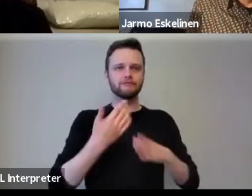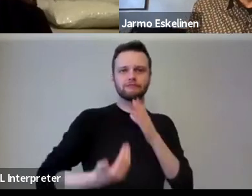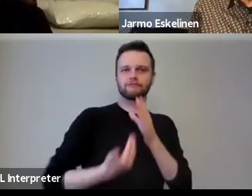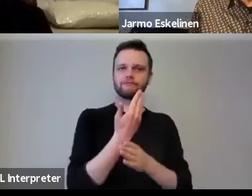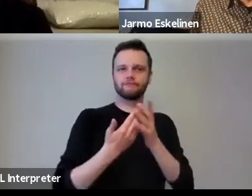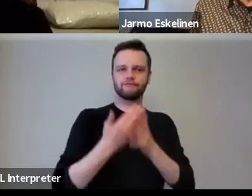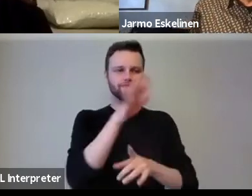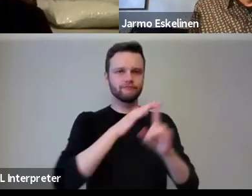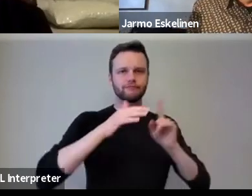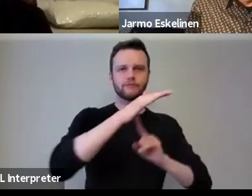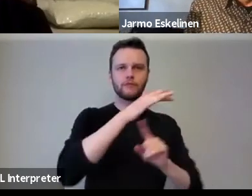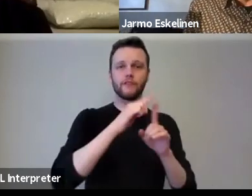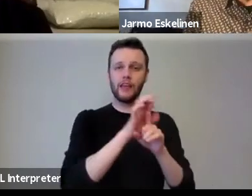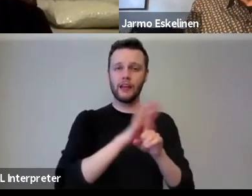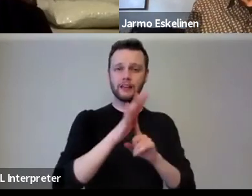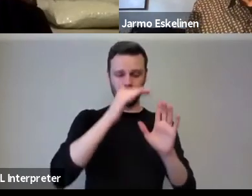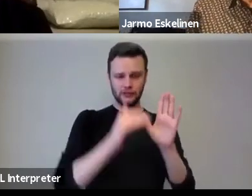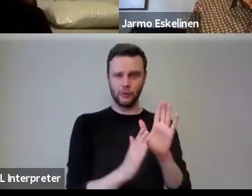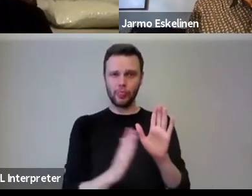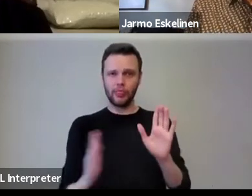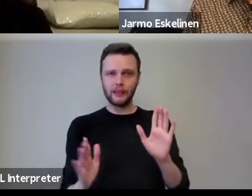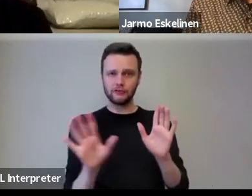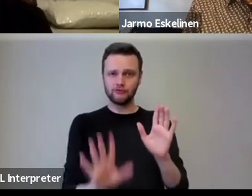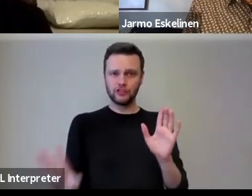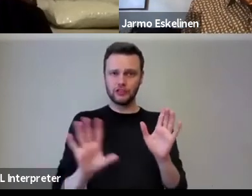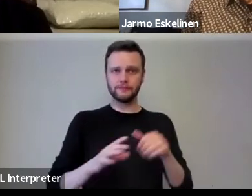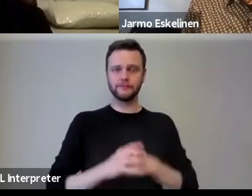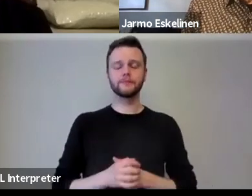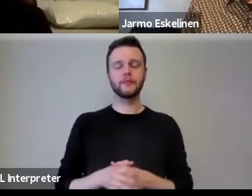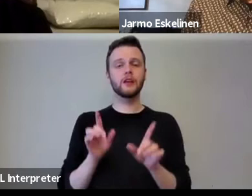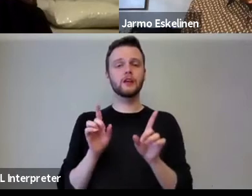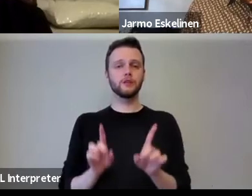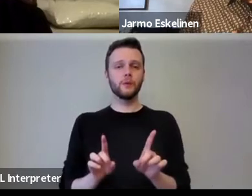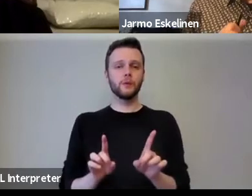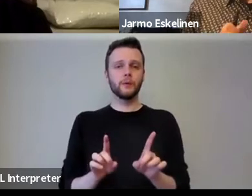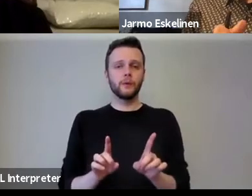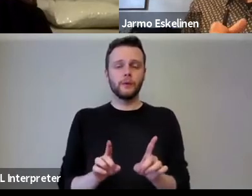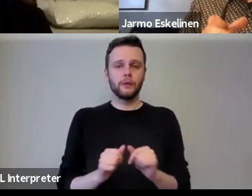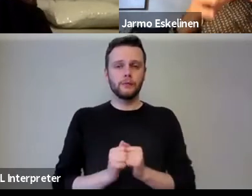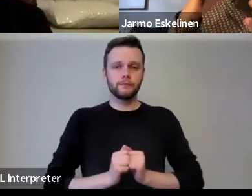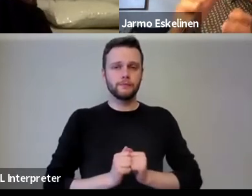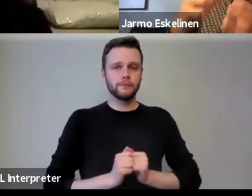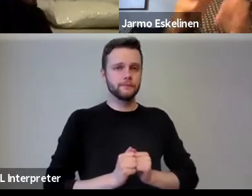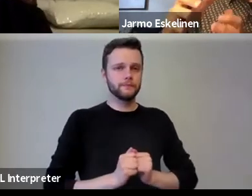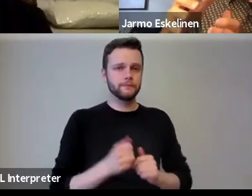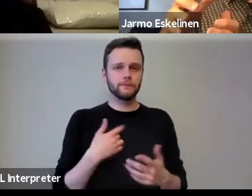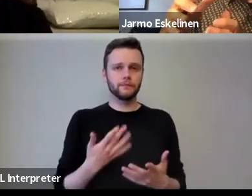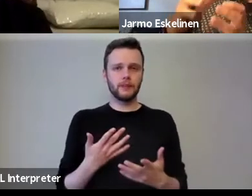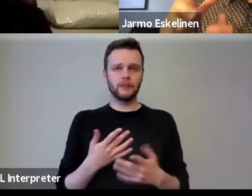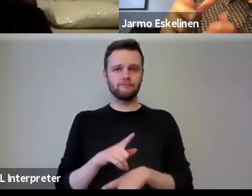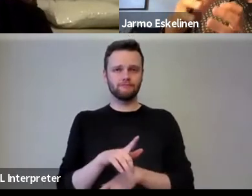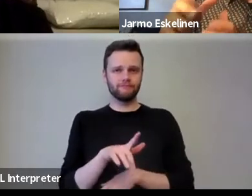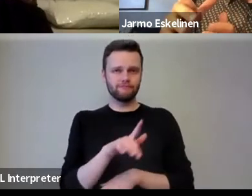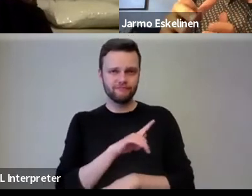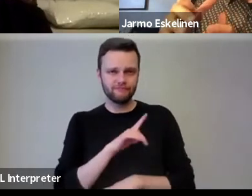of the Edinburgh and Southeast Scotland region. Uh, and the, uh, the raison d'etre of the